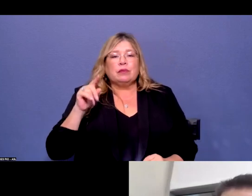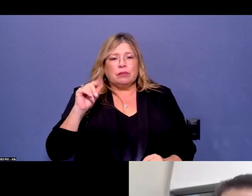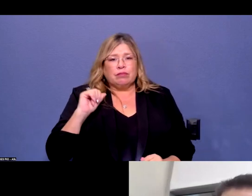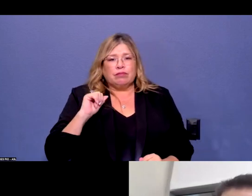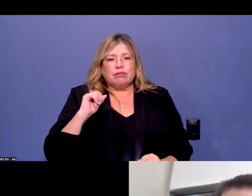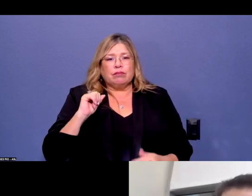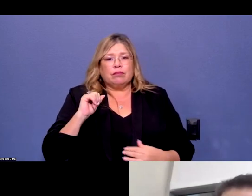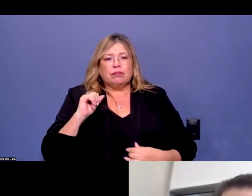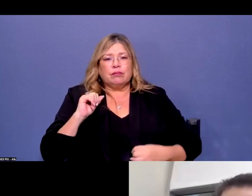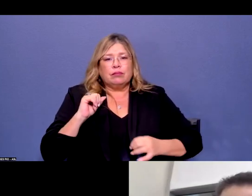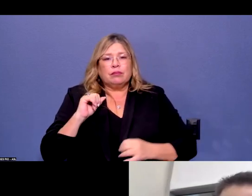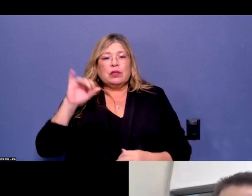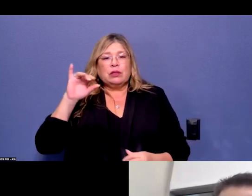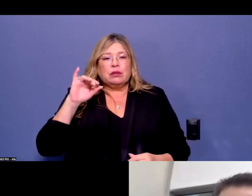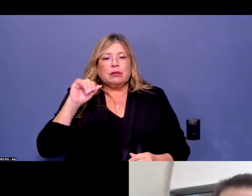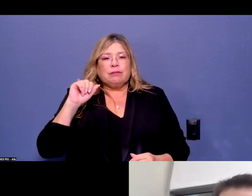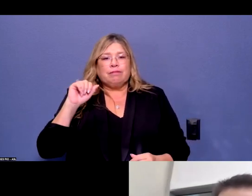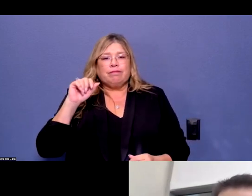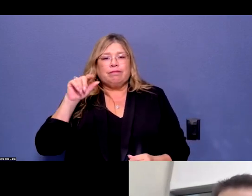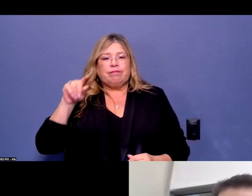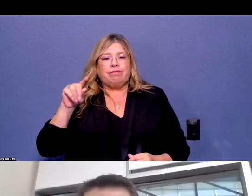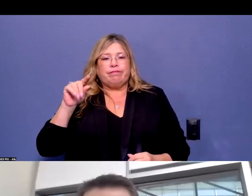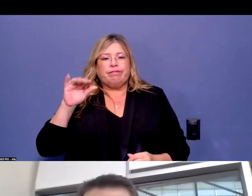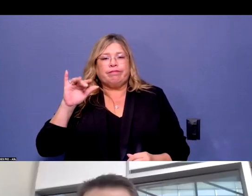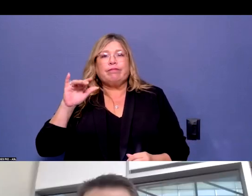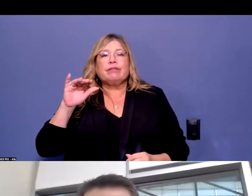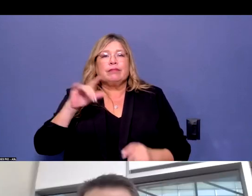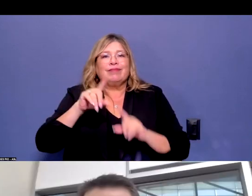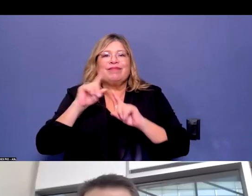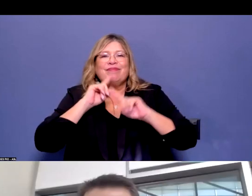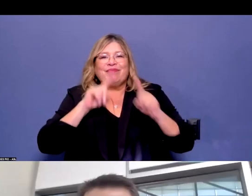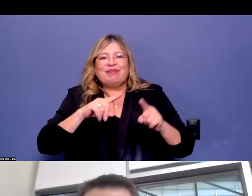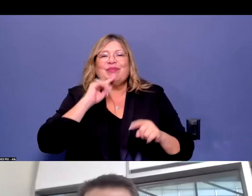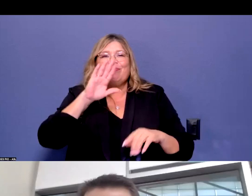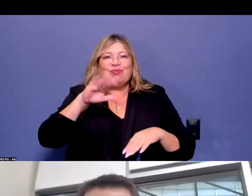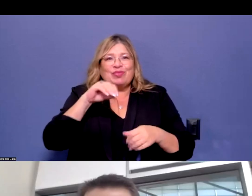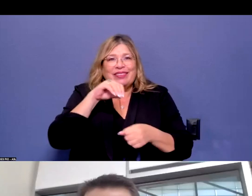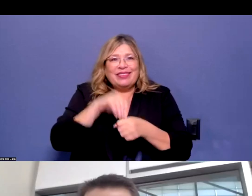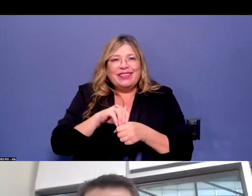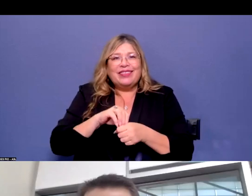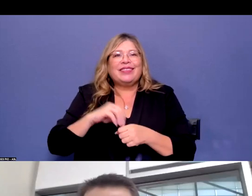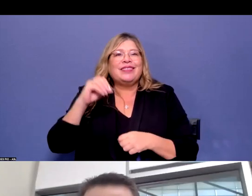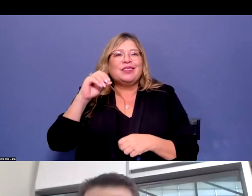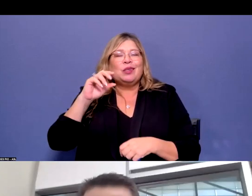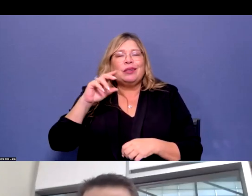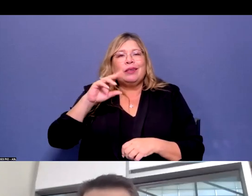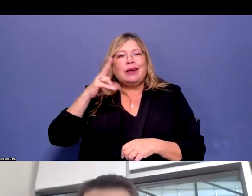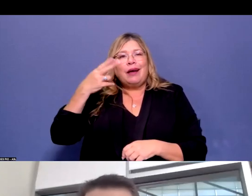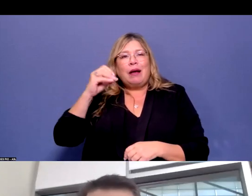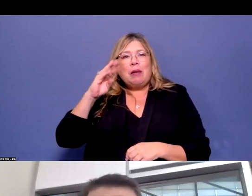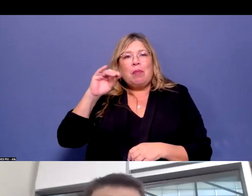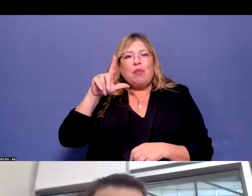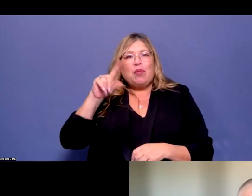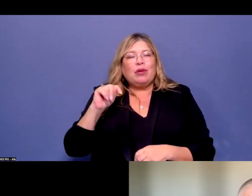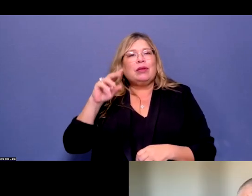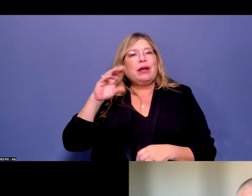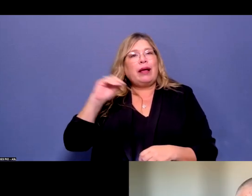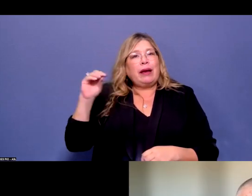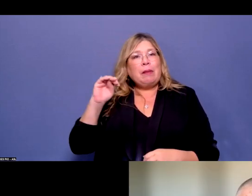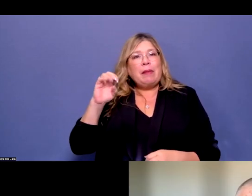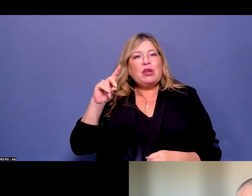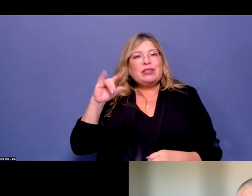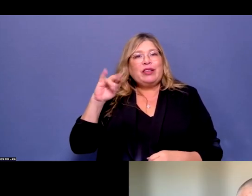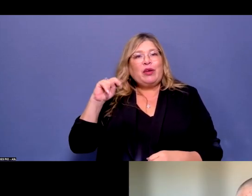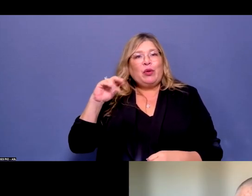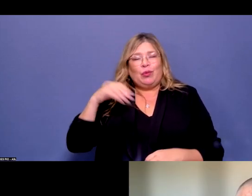emergency response presence both in Mendocino and Humboldt on a normal basis. And if you recall last year during